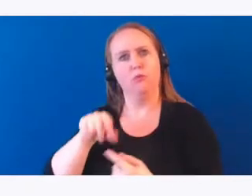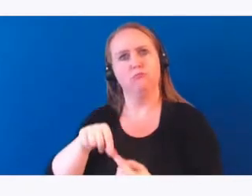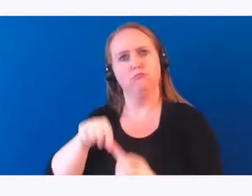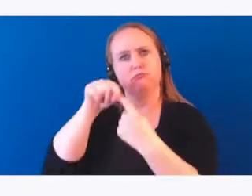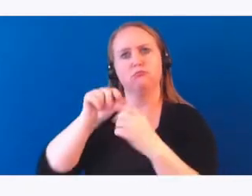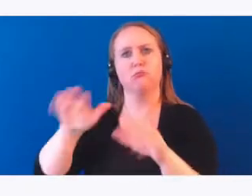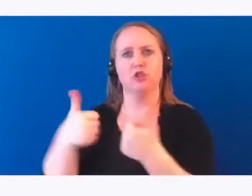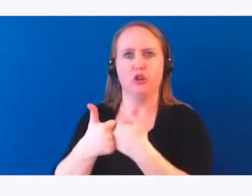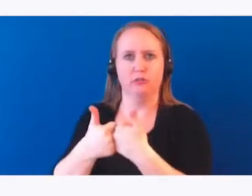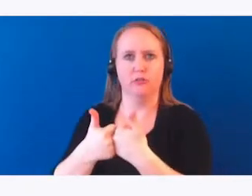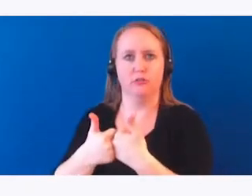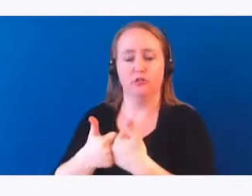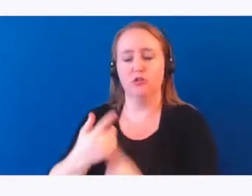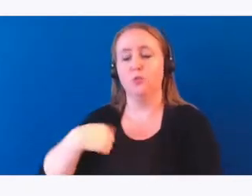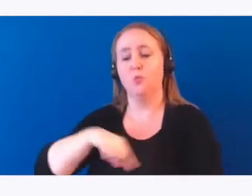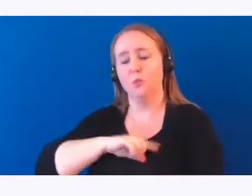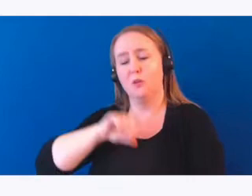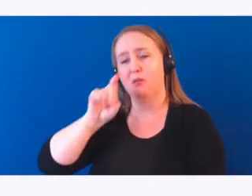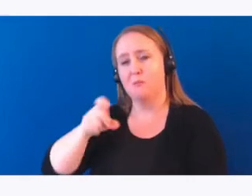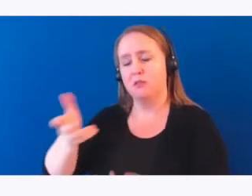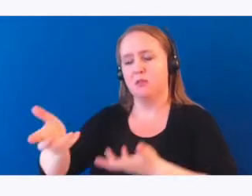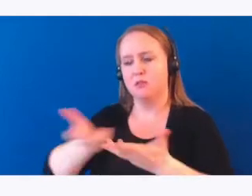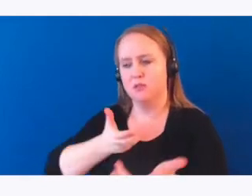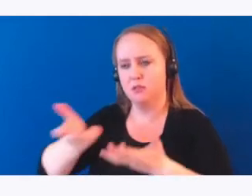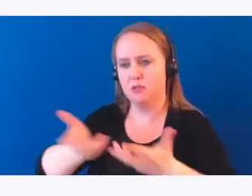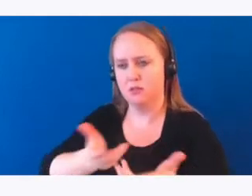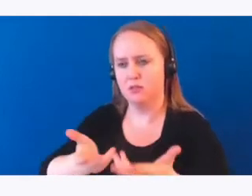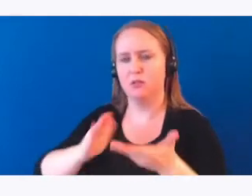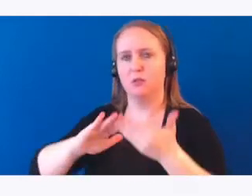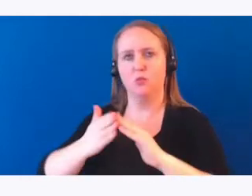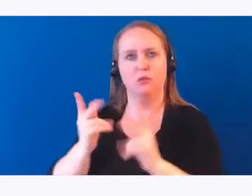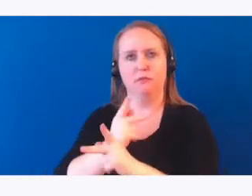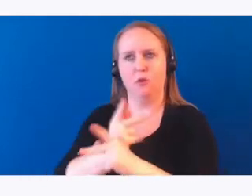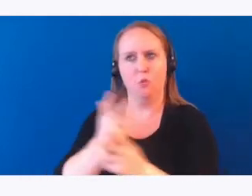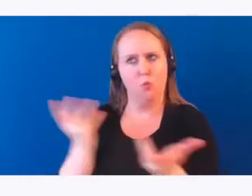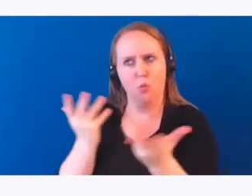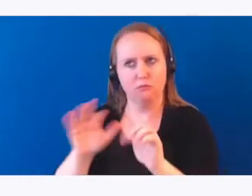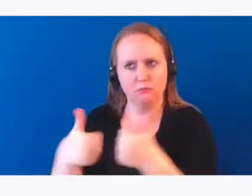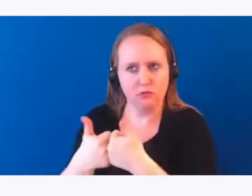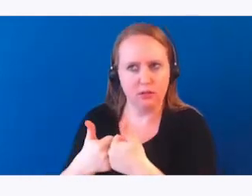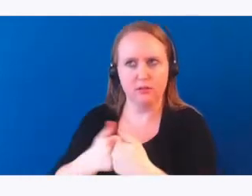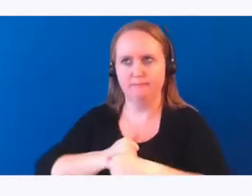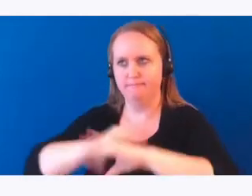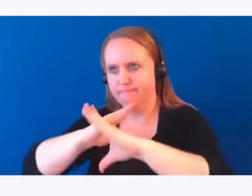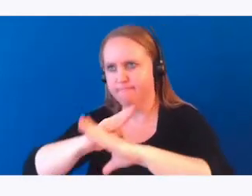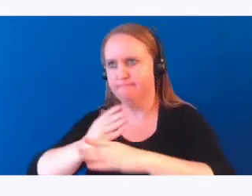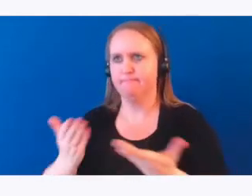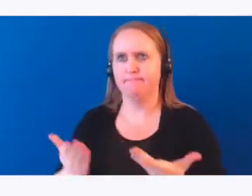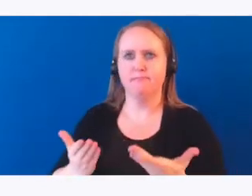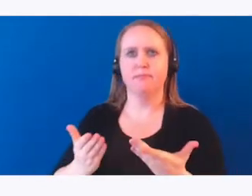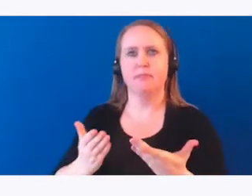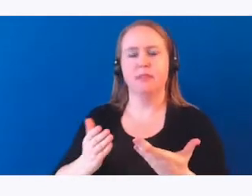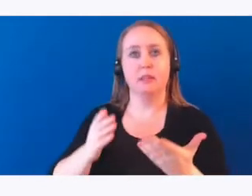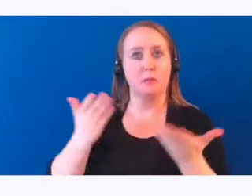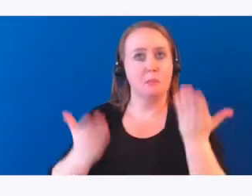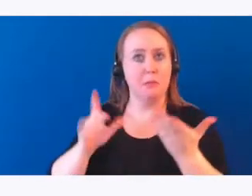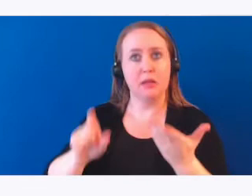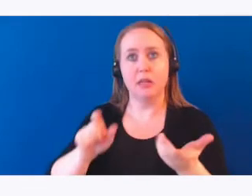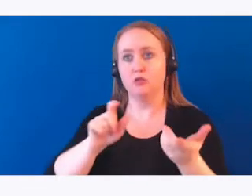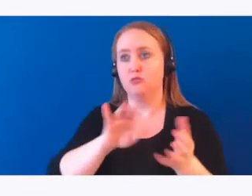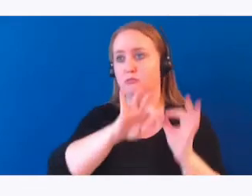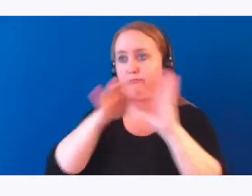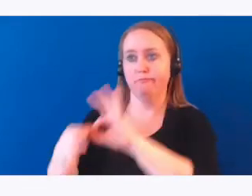election officials really need to work with those communities to find out what those barriers are. Is it translating into another language?